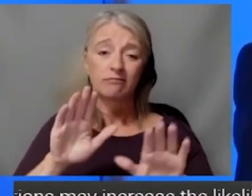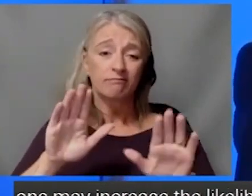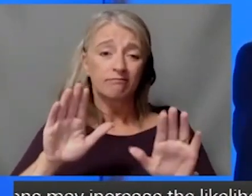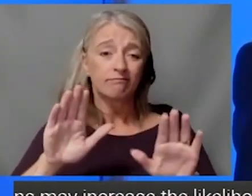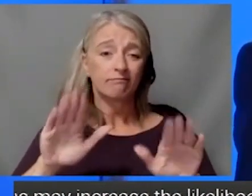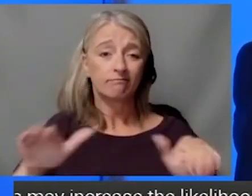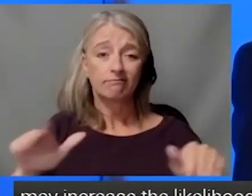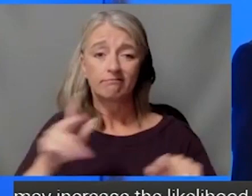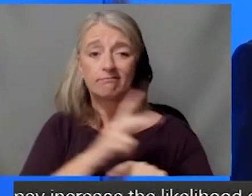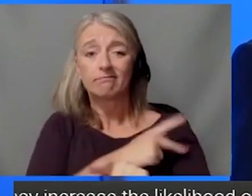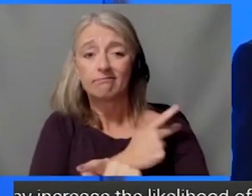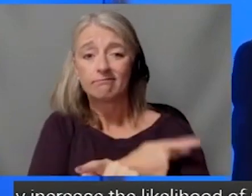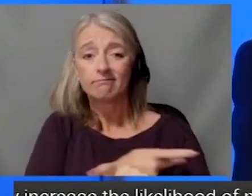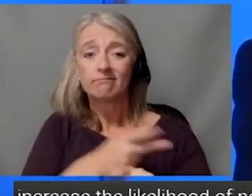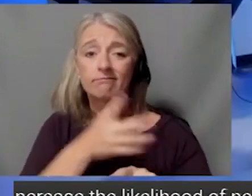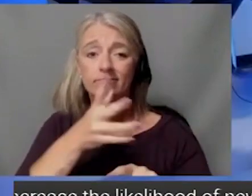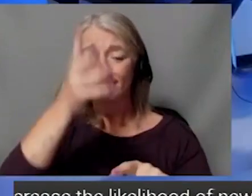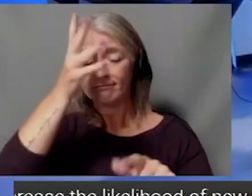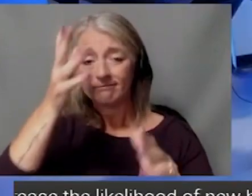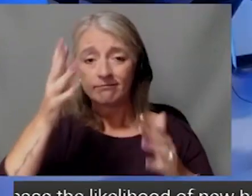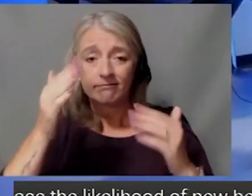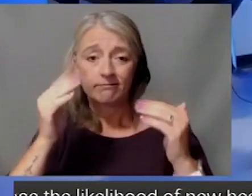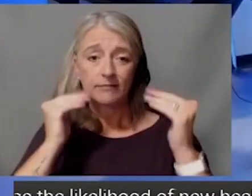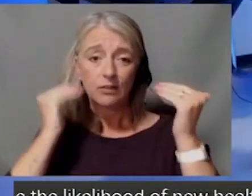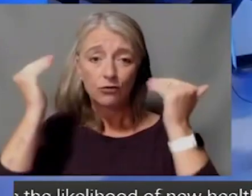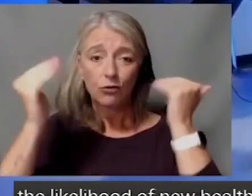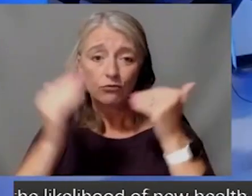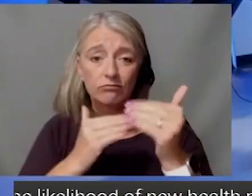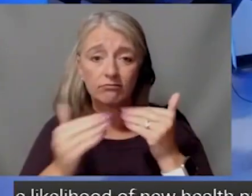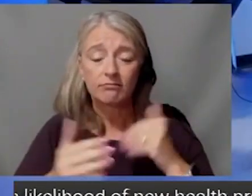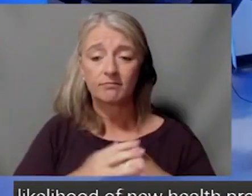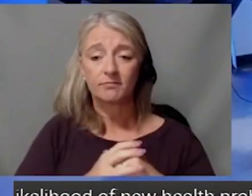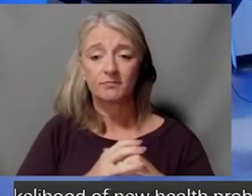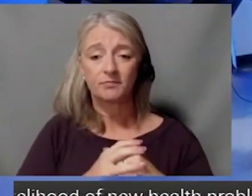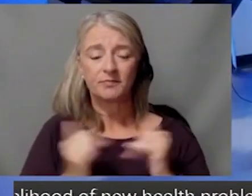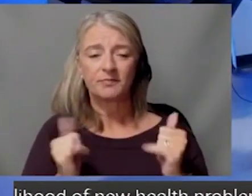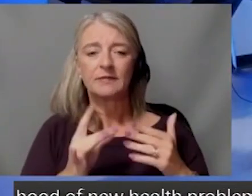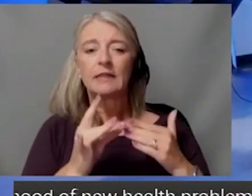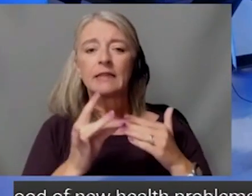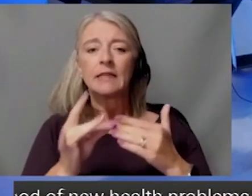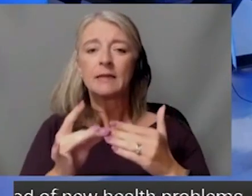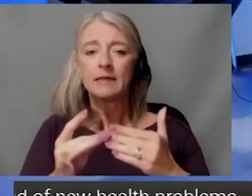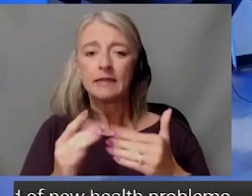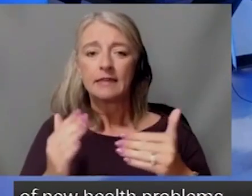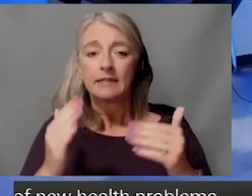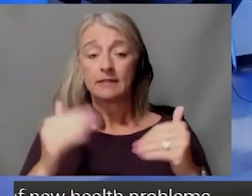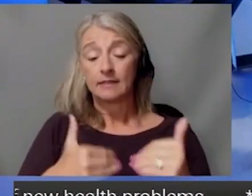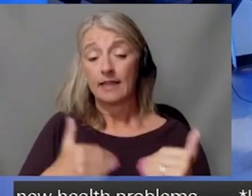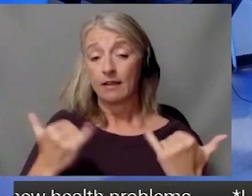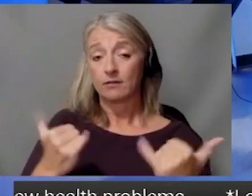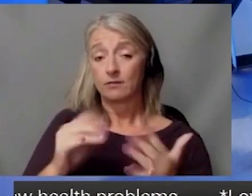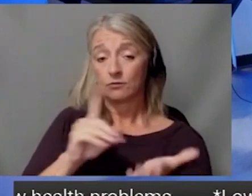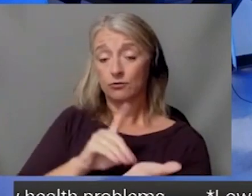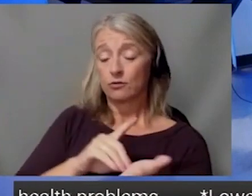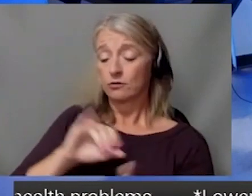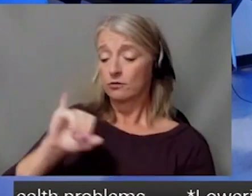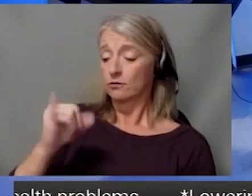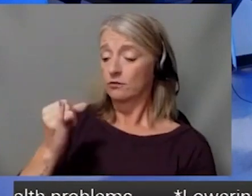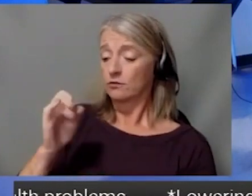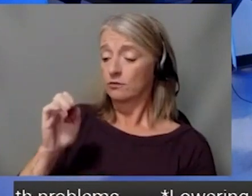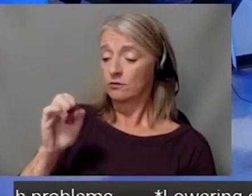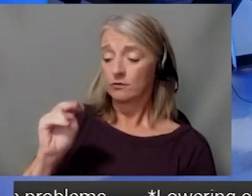designation, what it means to our patients. All right, that leads me to my next question for Dr. Jensen. So NCI comprehensive status, it's about research.